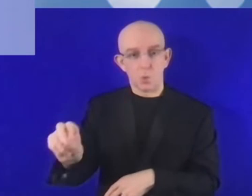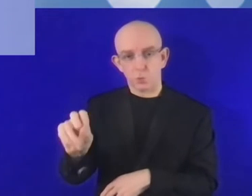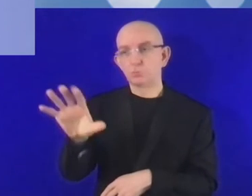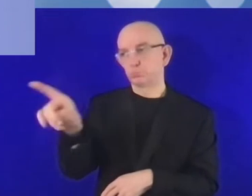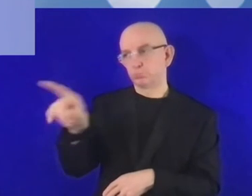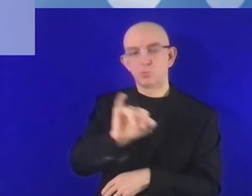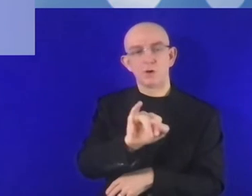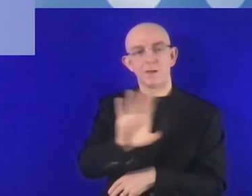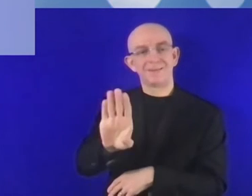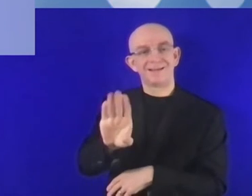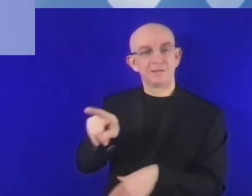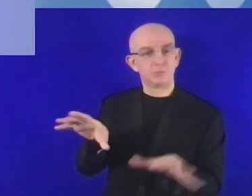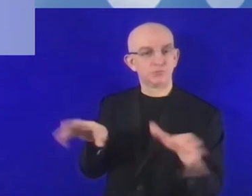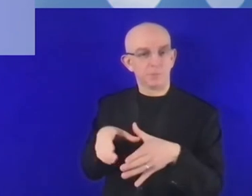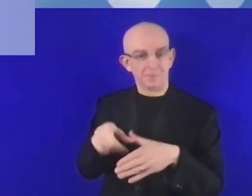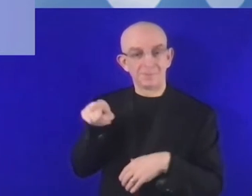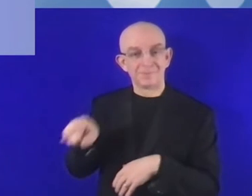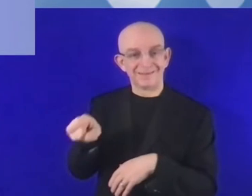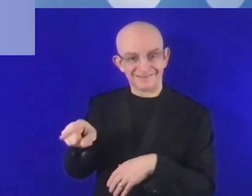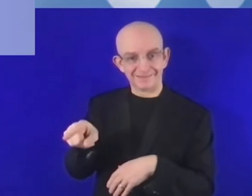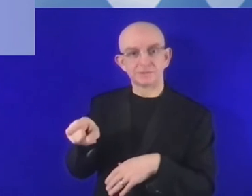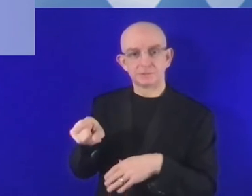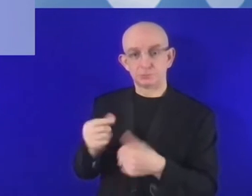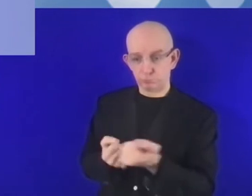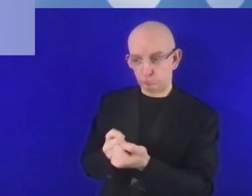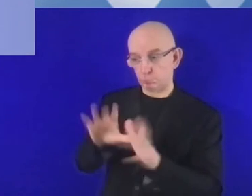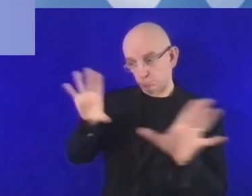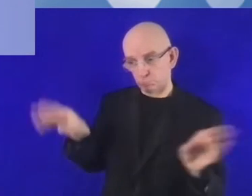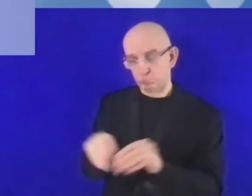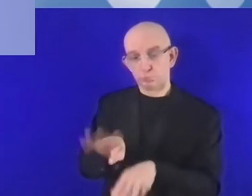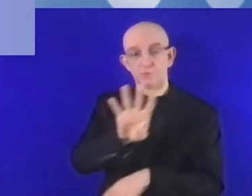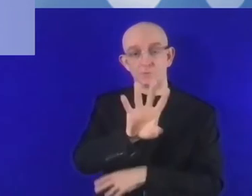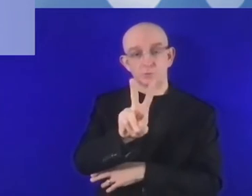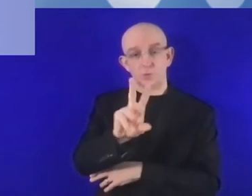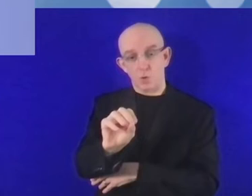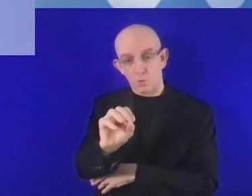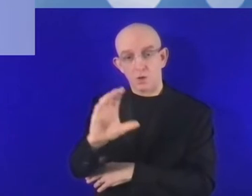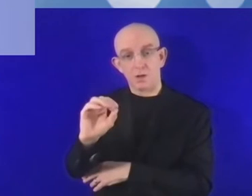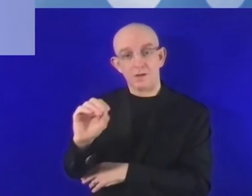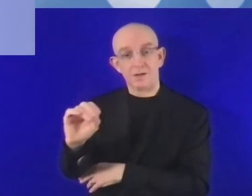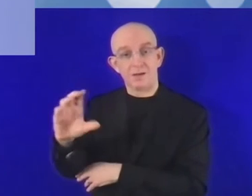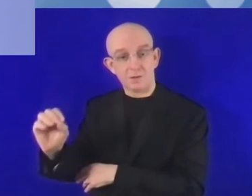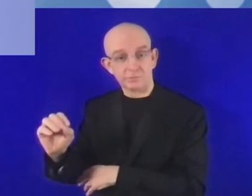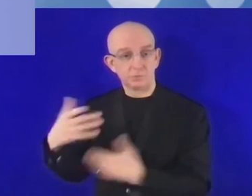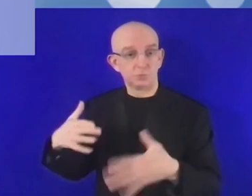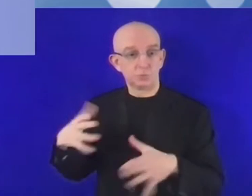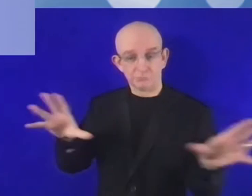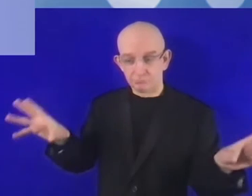-caps with new financing, employing 4 million people. And support for SMEs